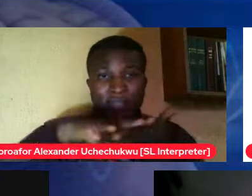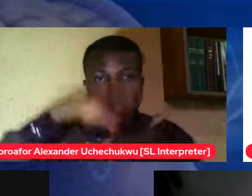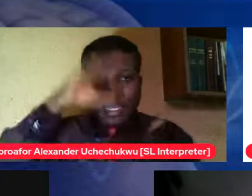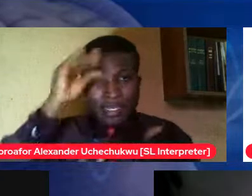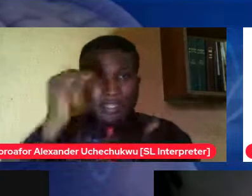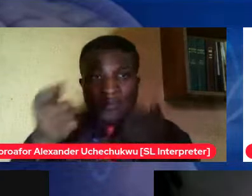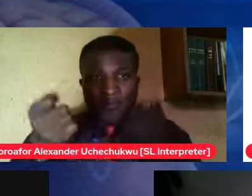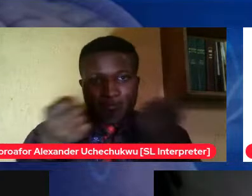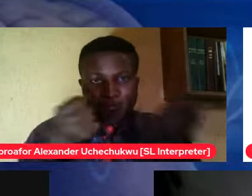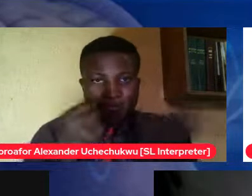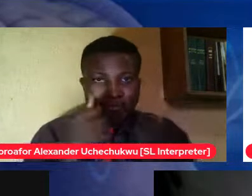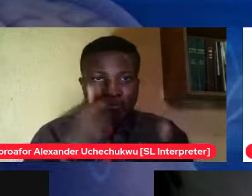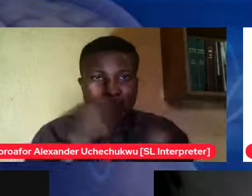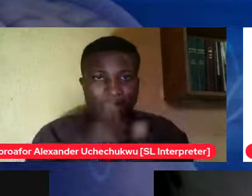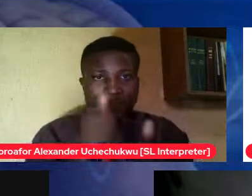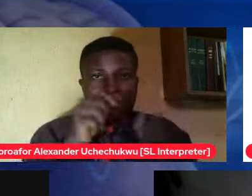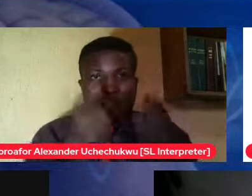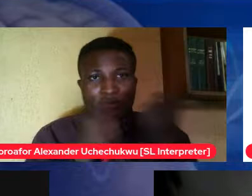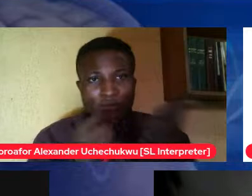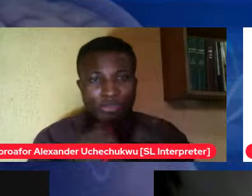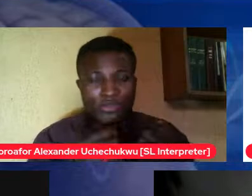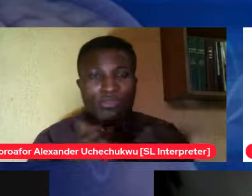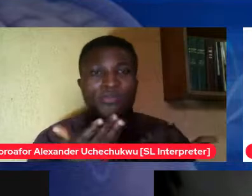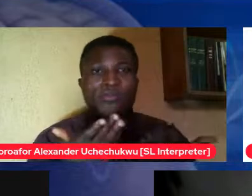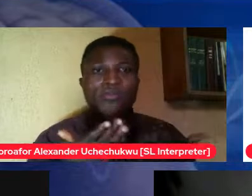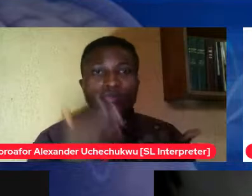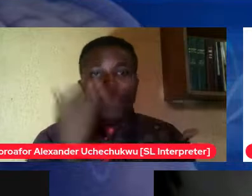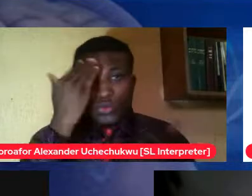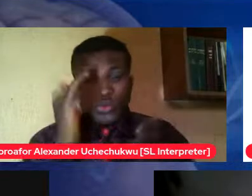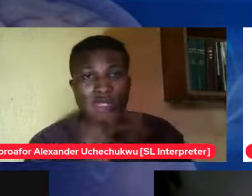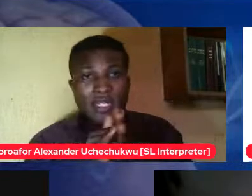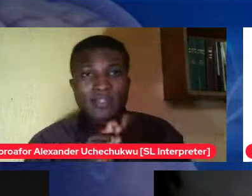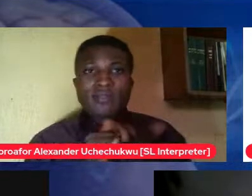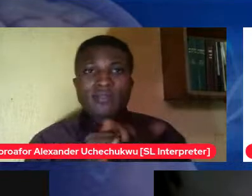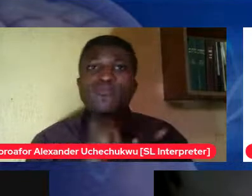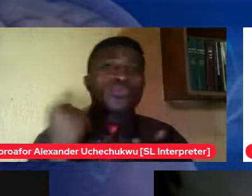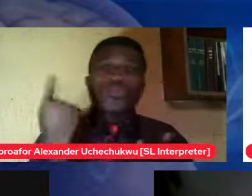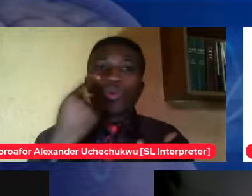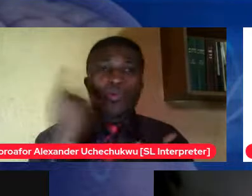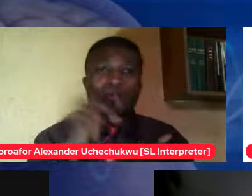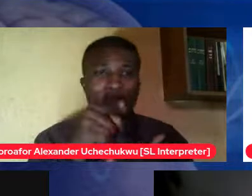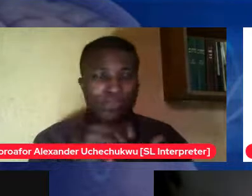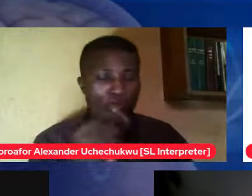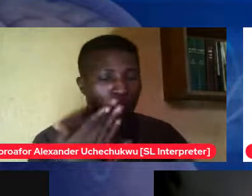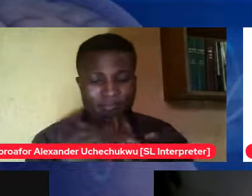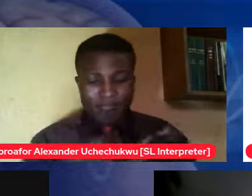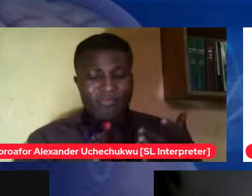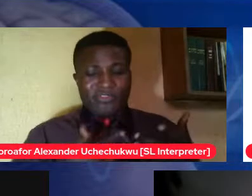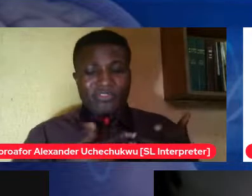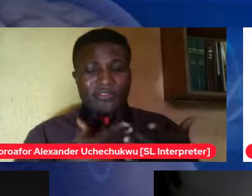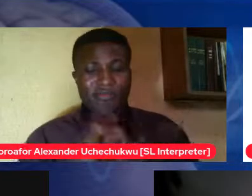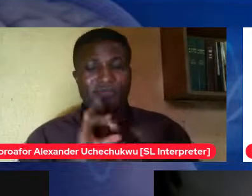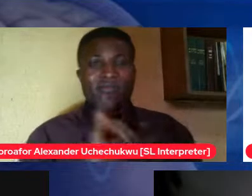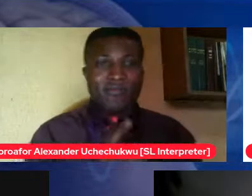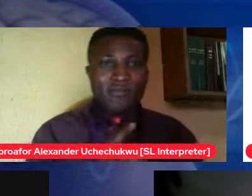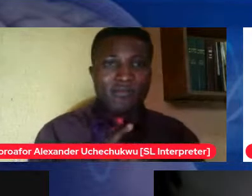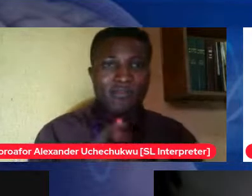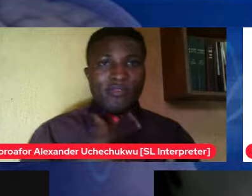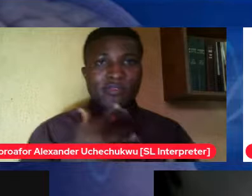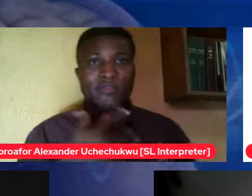urge as much as they are there does not mean you give in to every urge or every time imagine if every time a